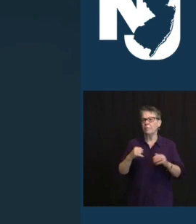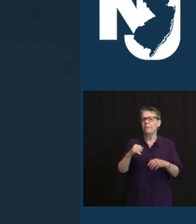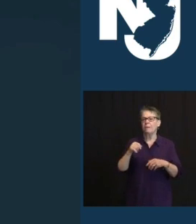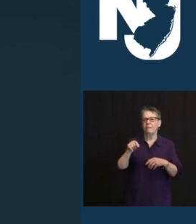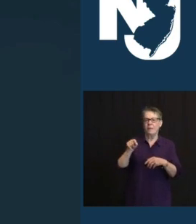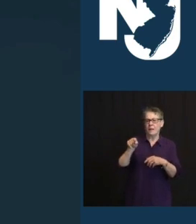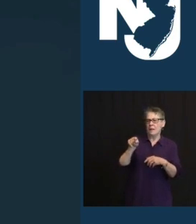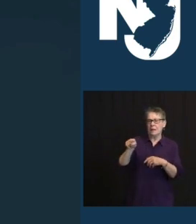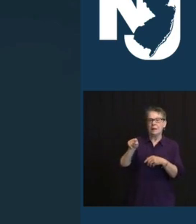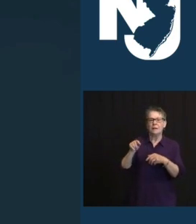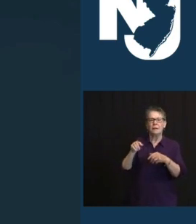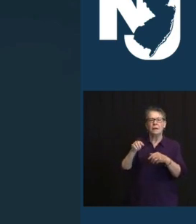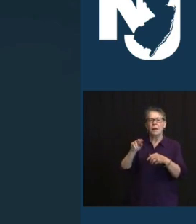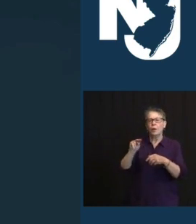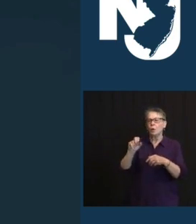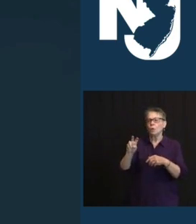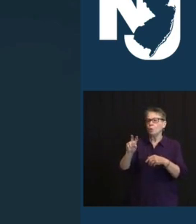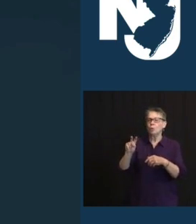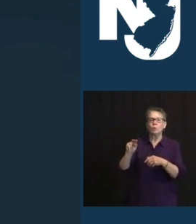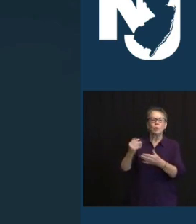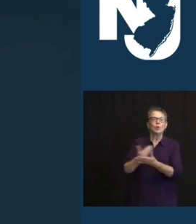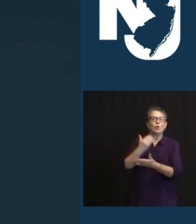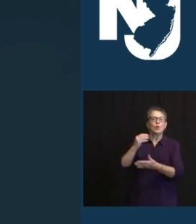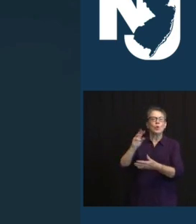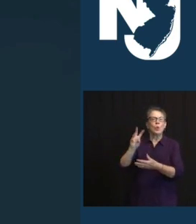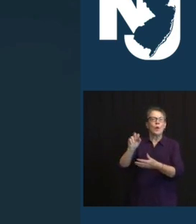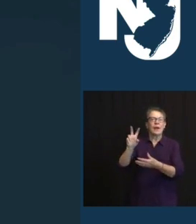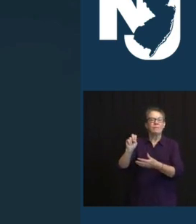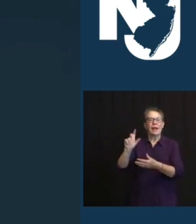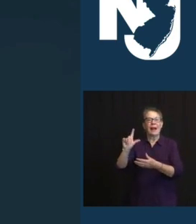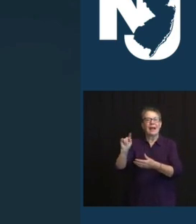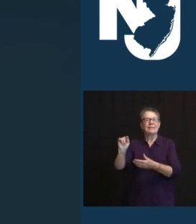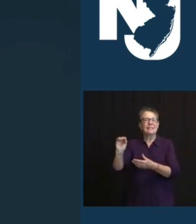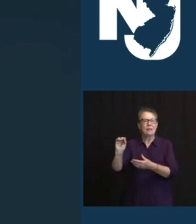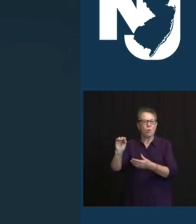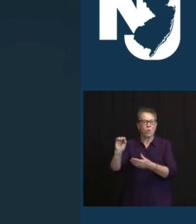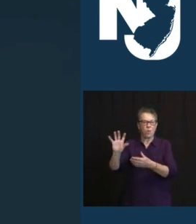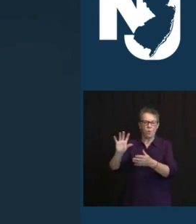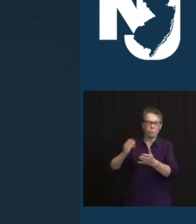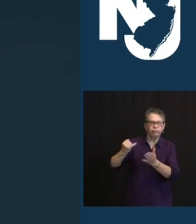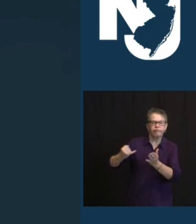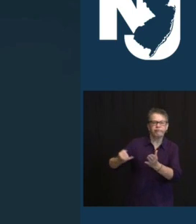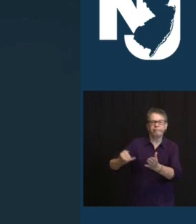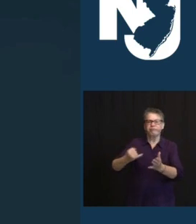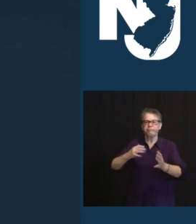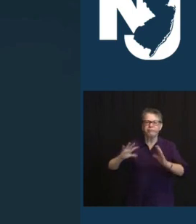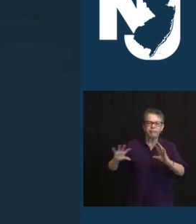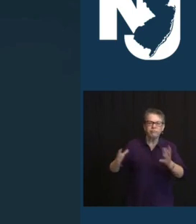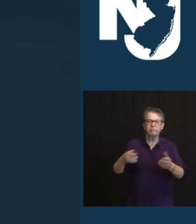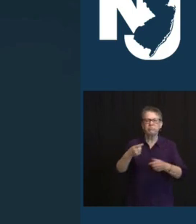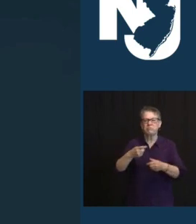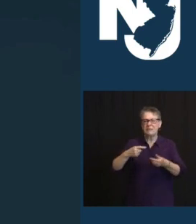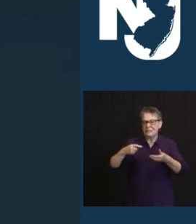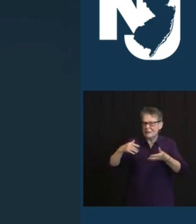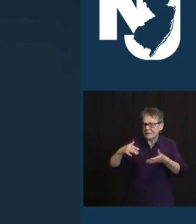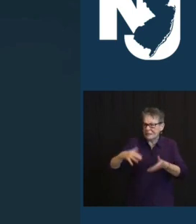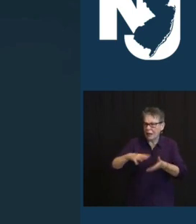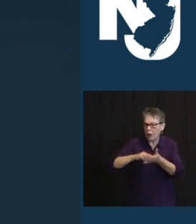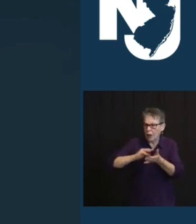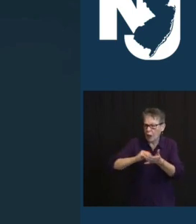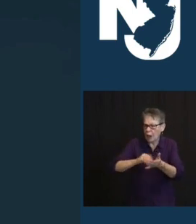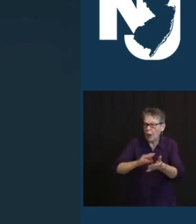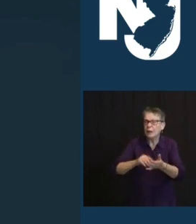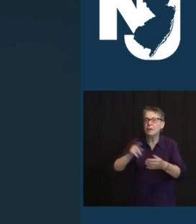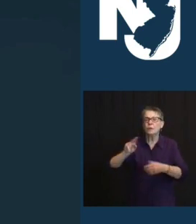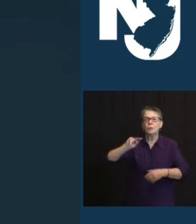CENTERED AT NEW JERSEY CITY UNIVERSITY WHERE HE HAD STUDIED, BY THE WAY, WHEN IT WAS STILL CALLED JERSEY CITY STATE COLLEGE, AND WHERE HE ULTIMATELY